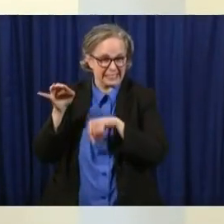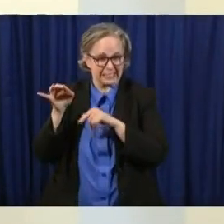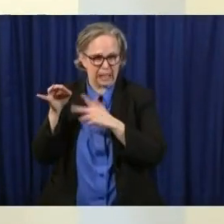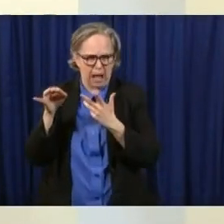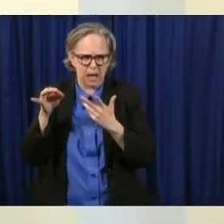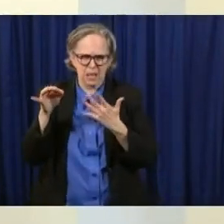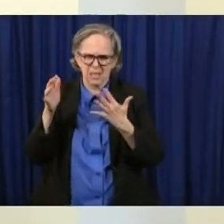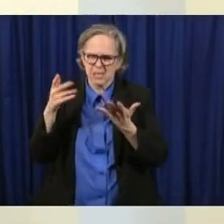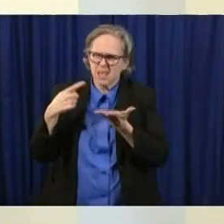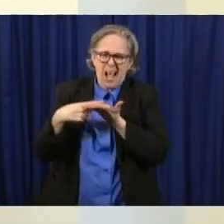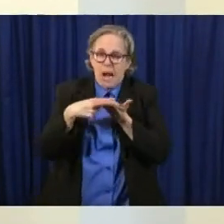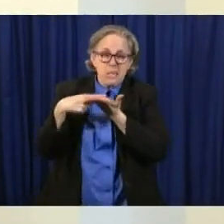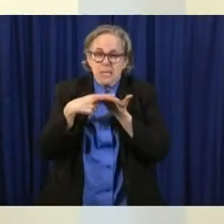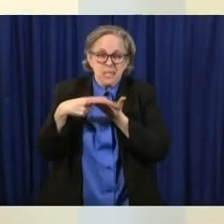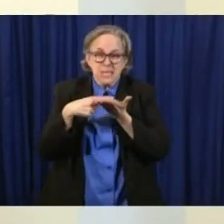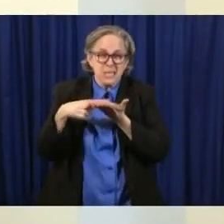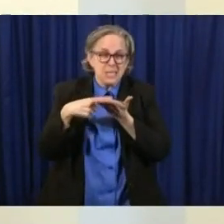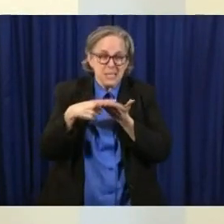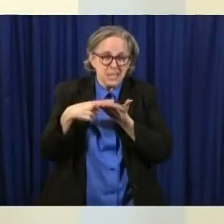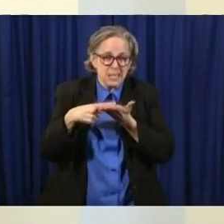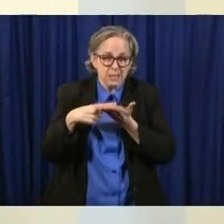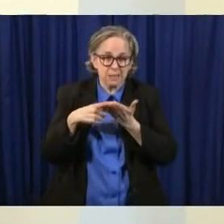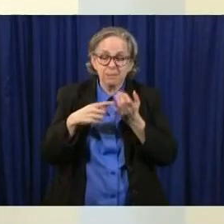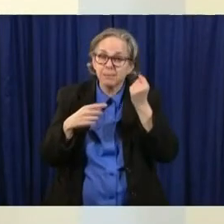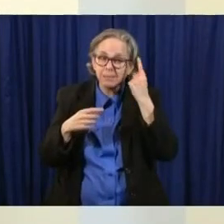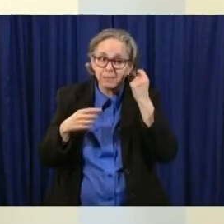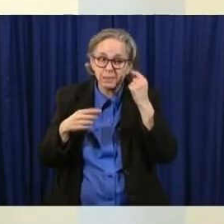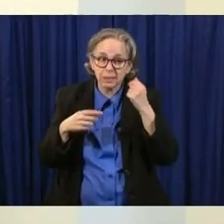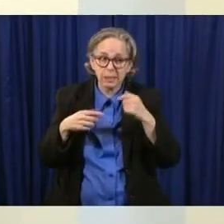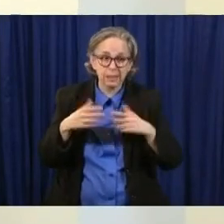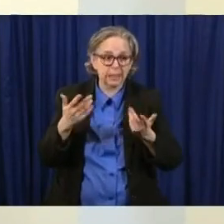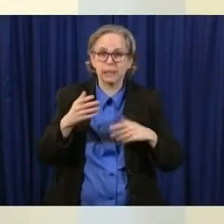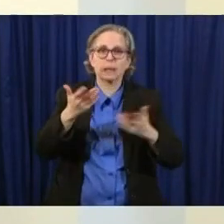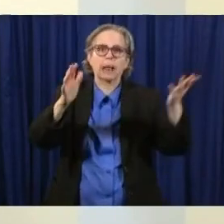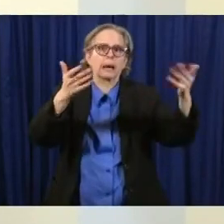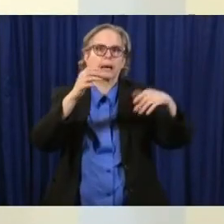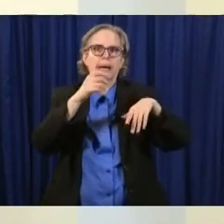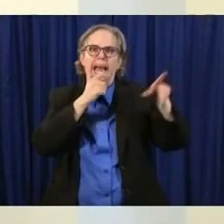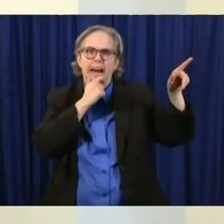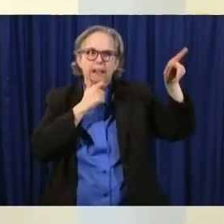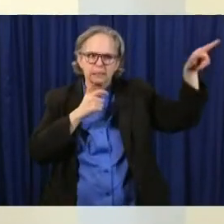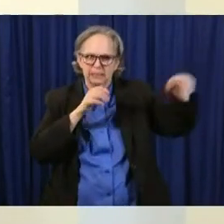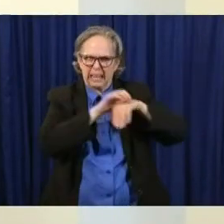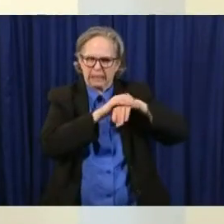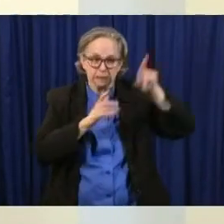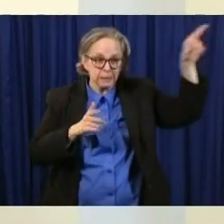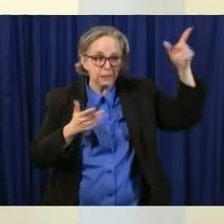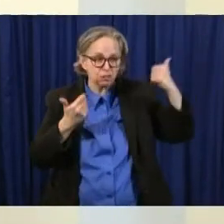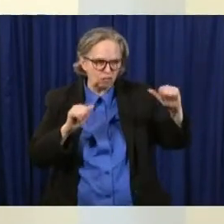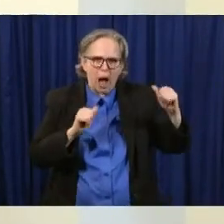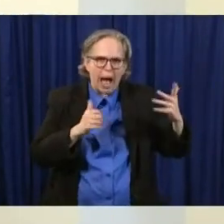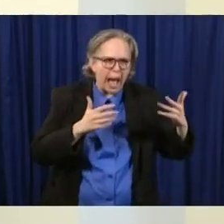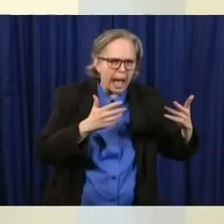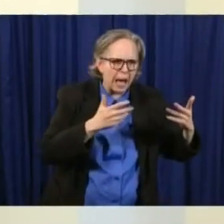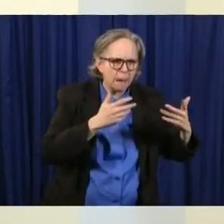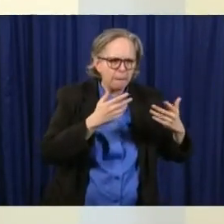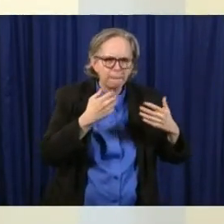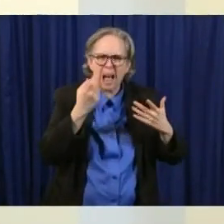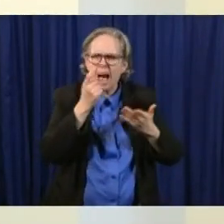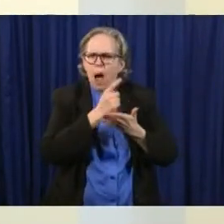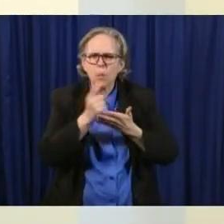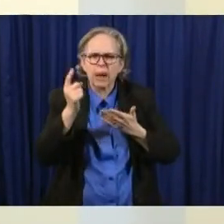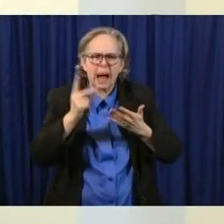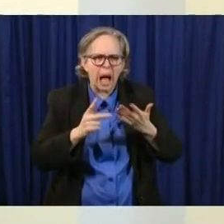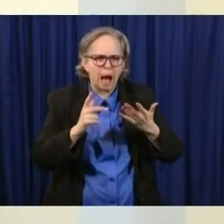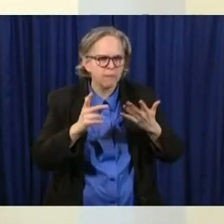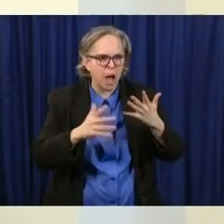if you remember england tried to go that route originally they quickly changed course in about a week and a half when they realized